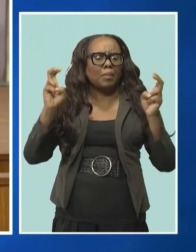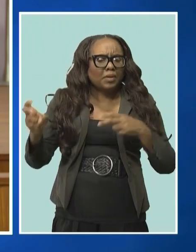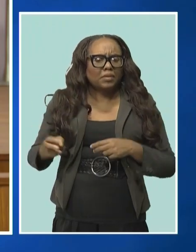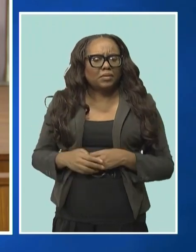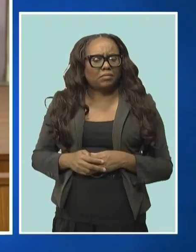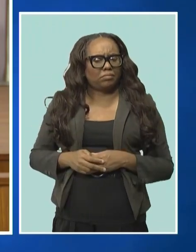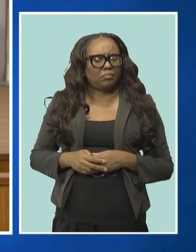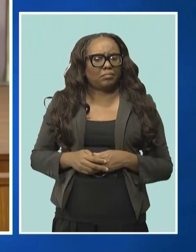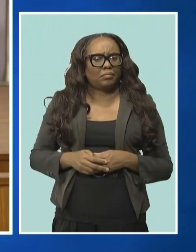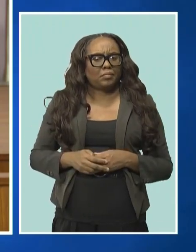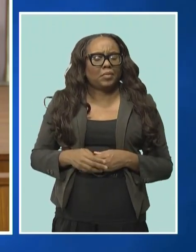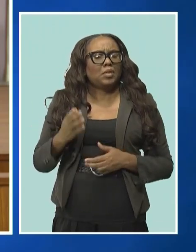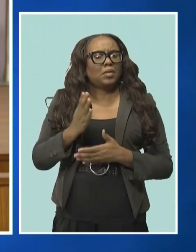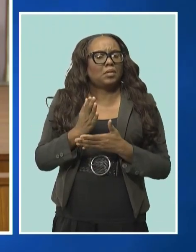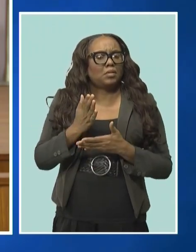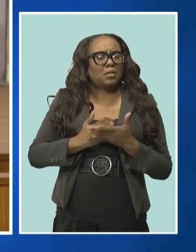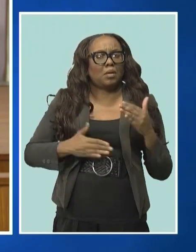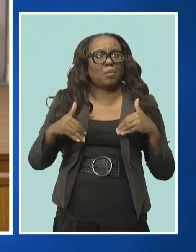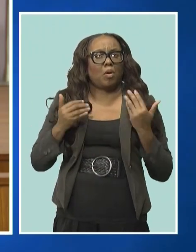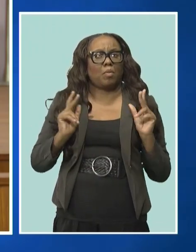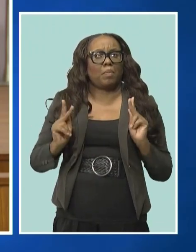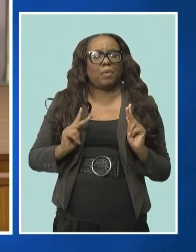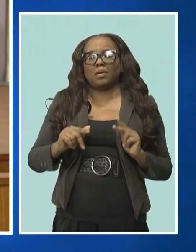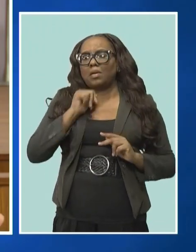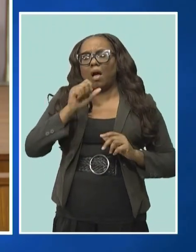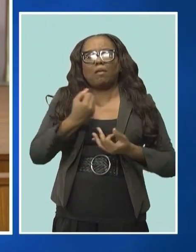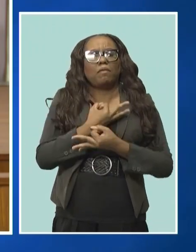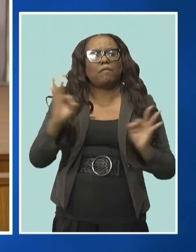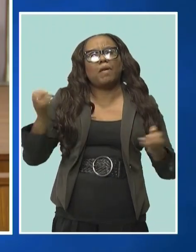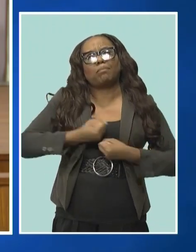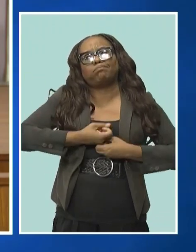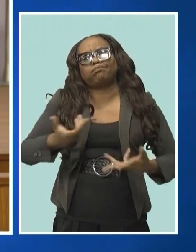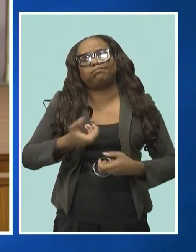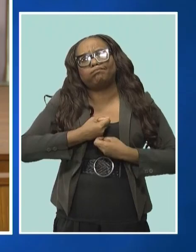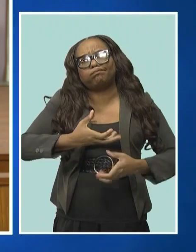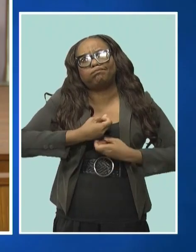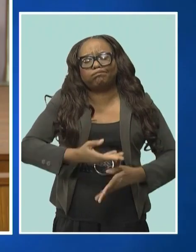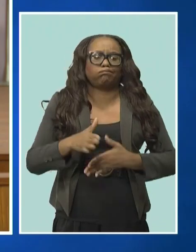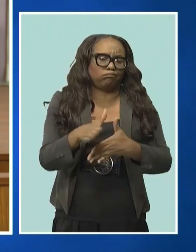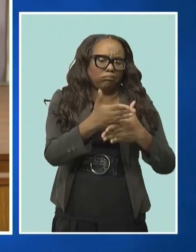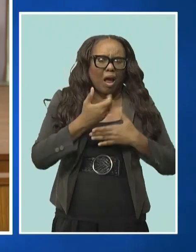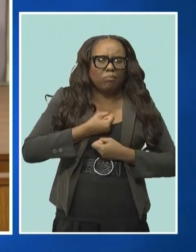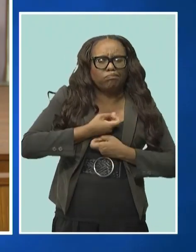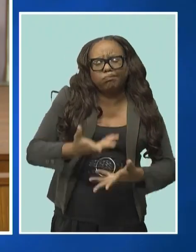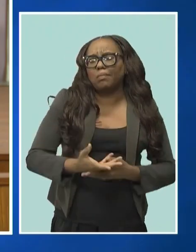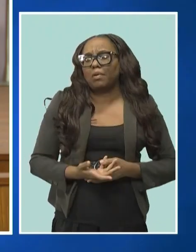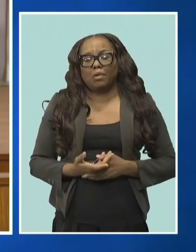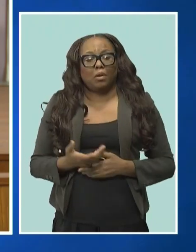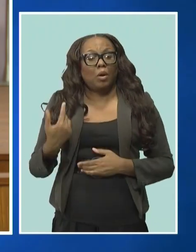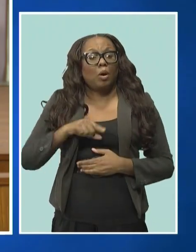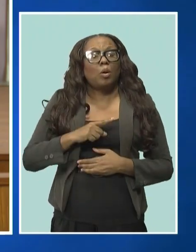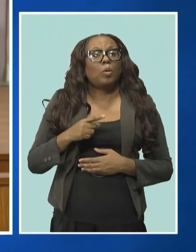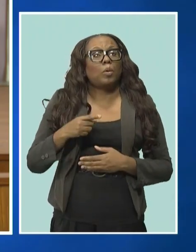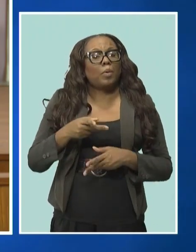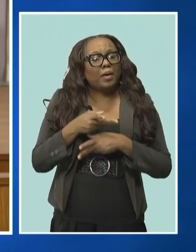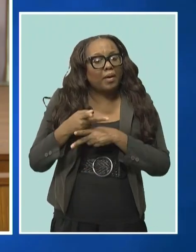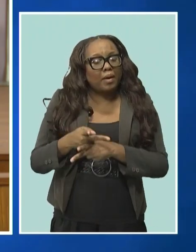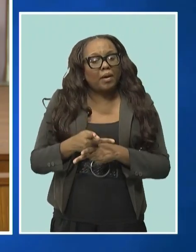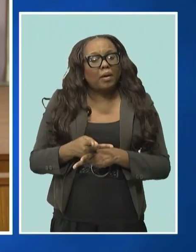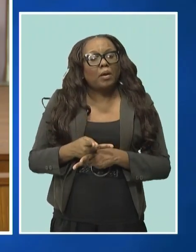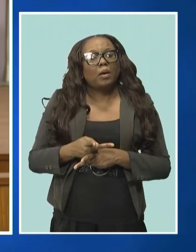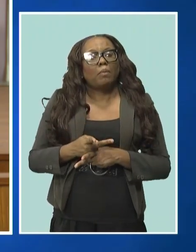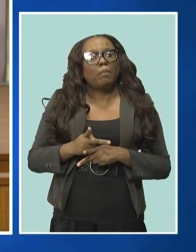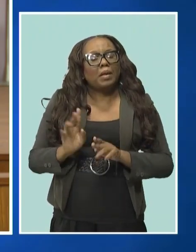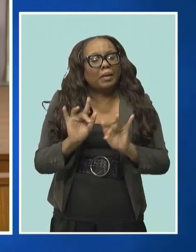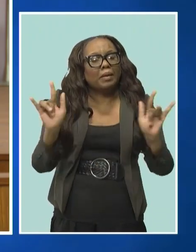have an outlet where they could just be free to be themselves and just share. We want them to know that we care, we love them, and